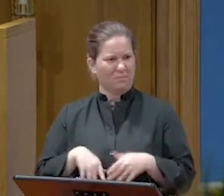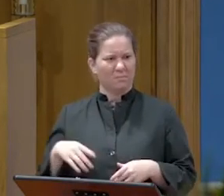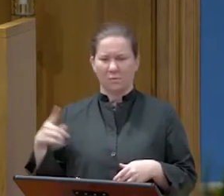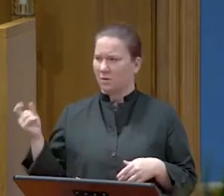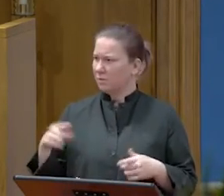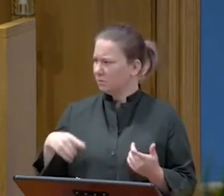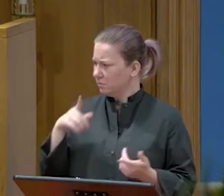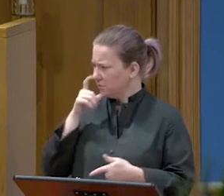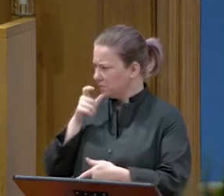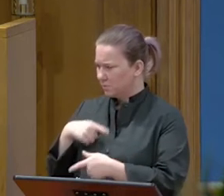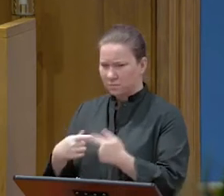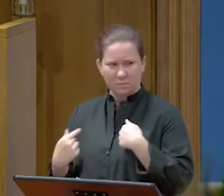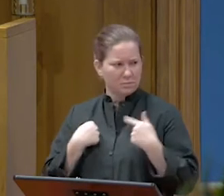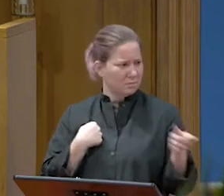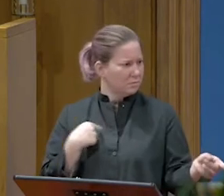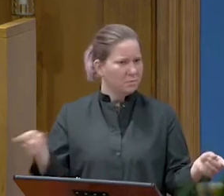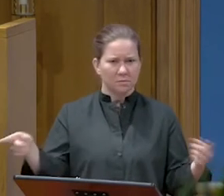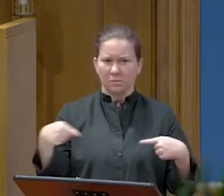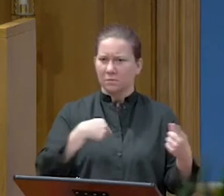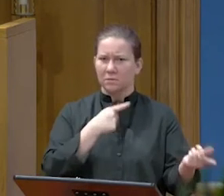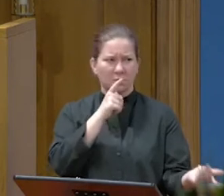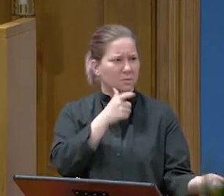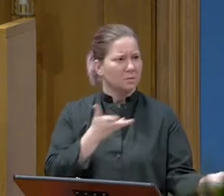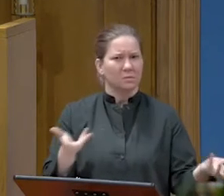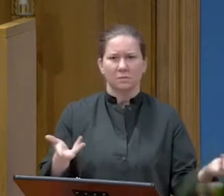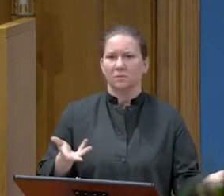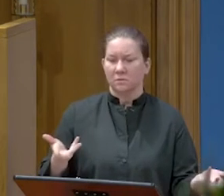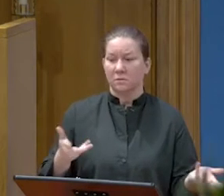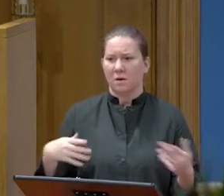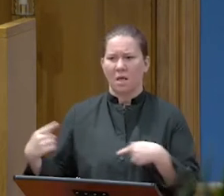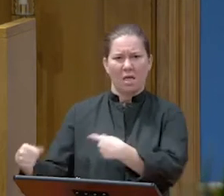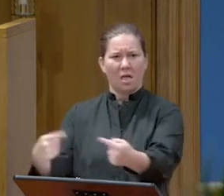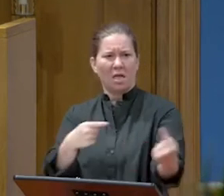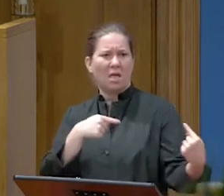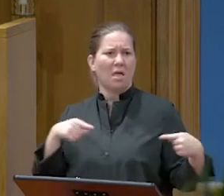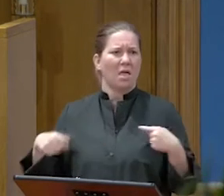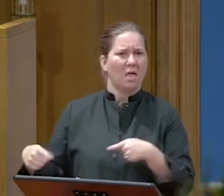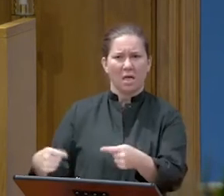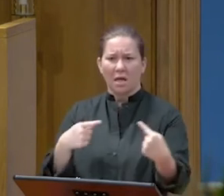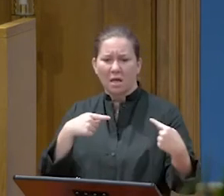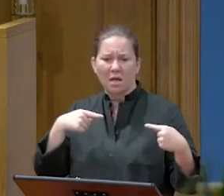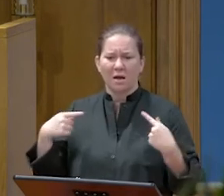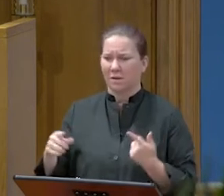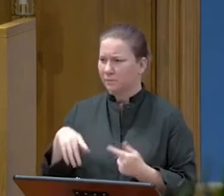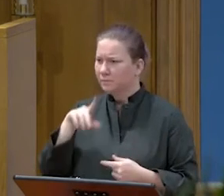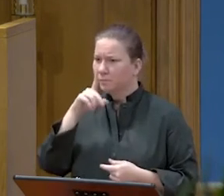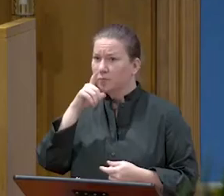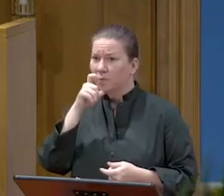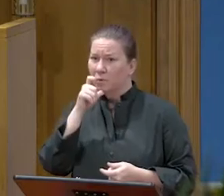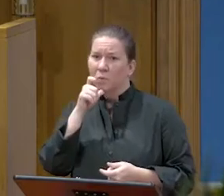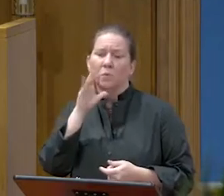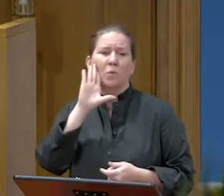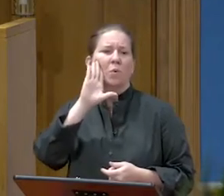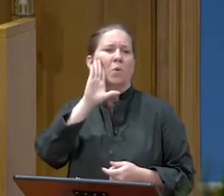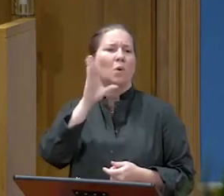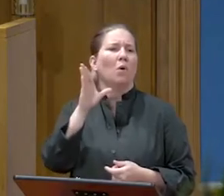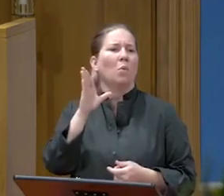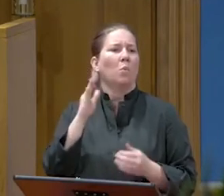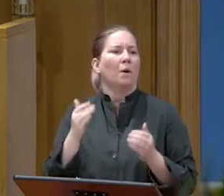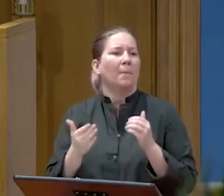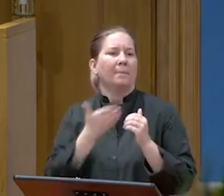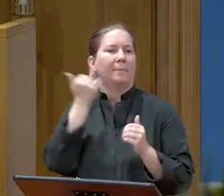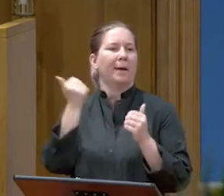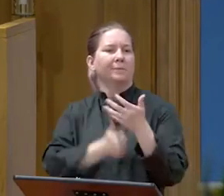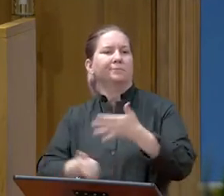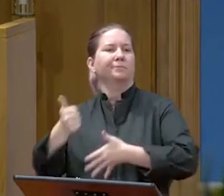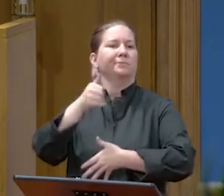of them it could be who would do this. A dispute also arose among them as to which one of them was to be regarded as the greatest.